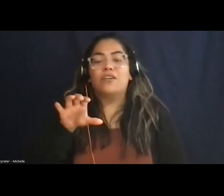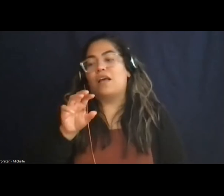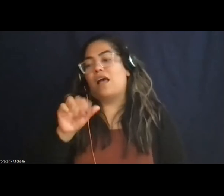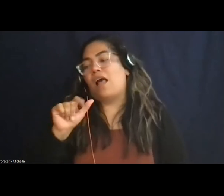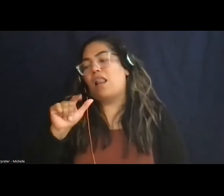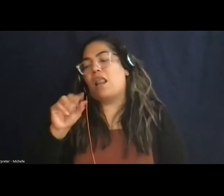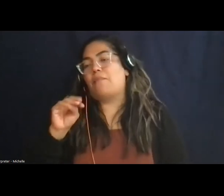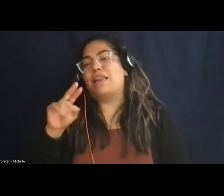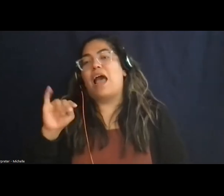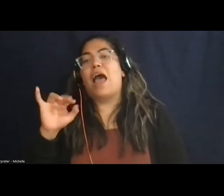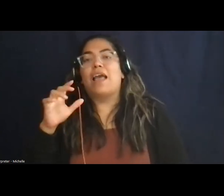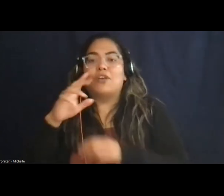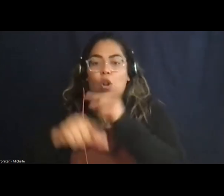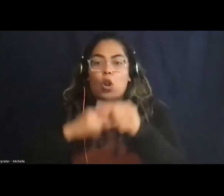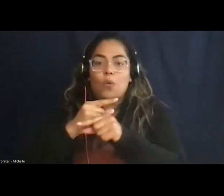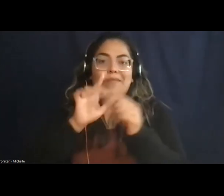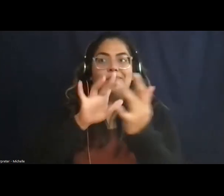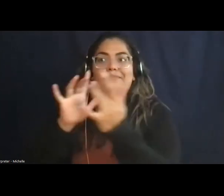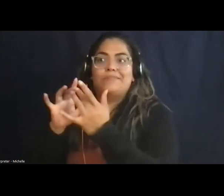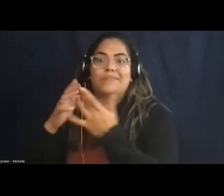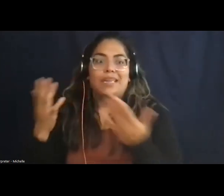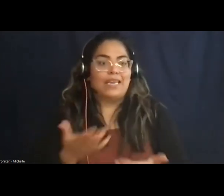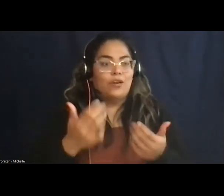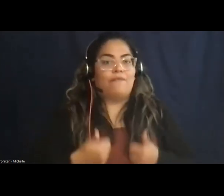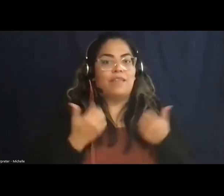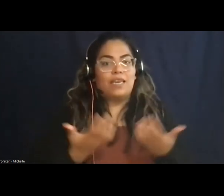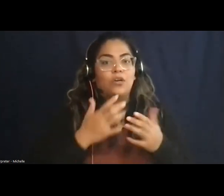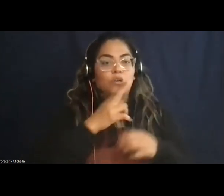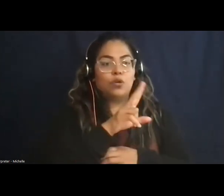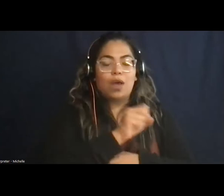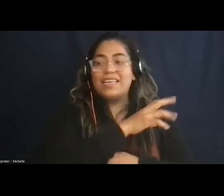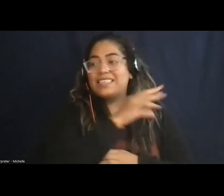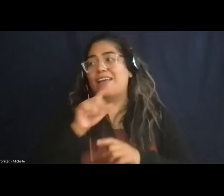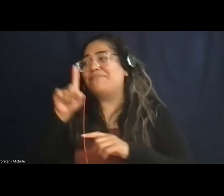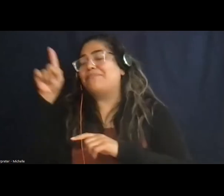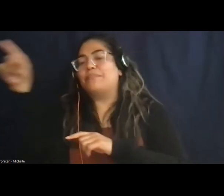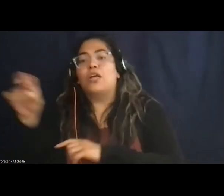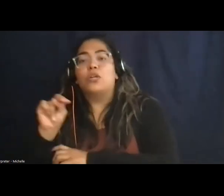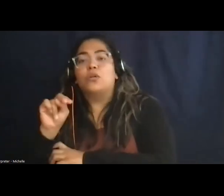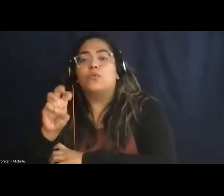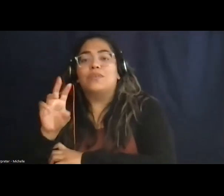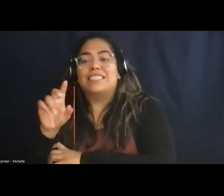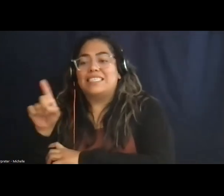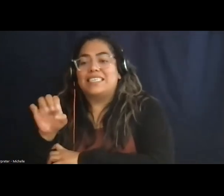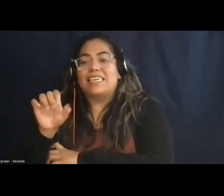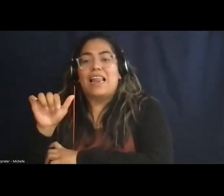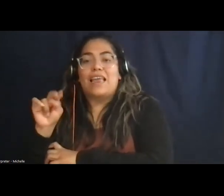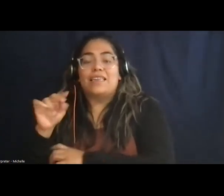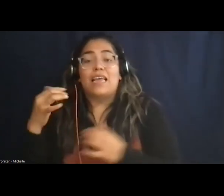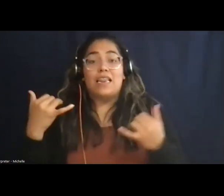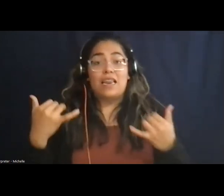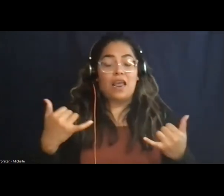living here in the U.S. and as far away as New Zealand. From Olympic National Park and Grand Teton National Park, where it all